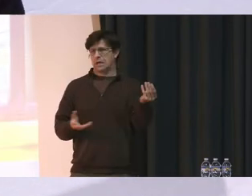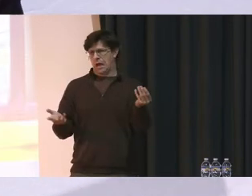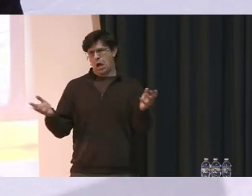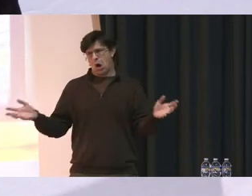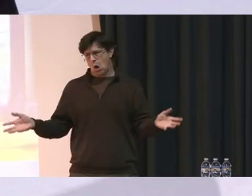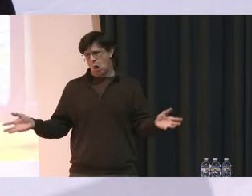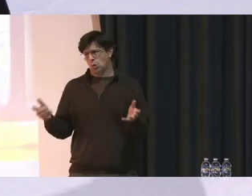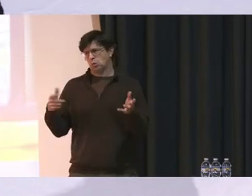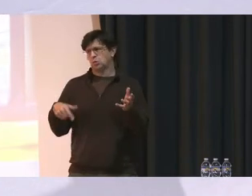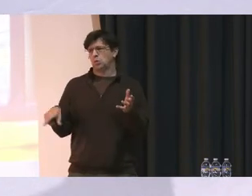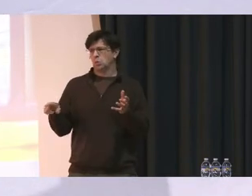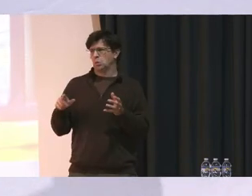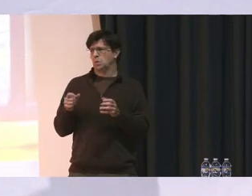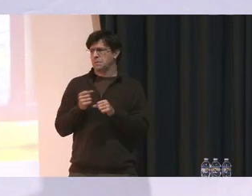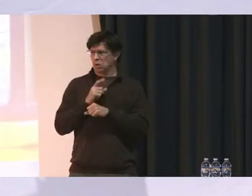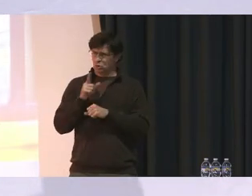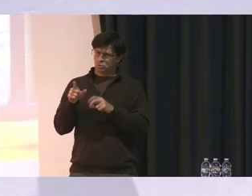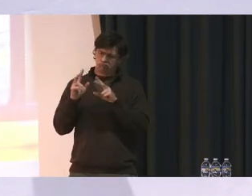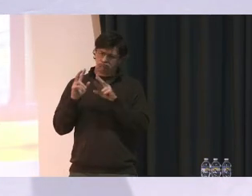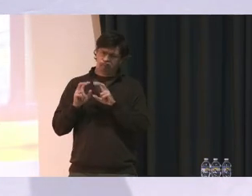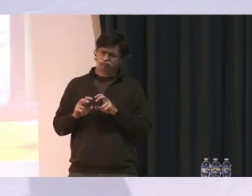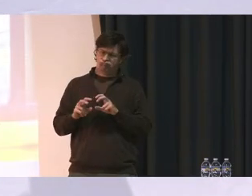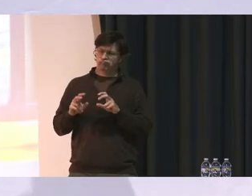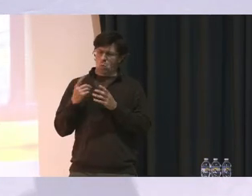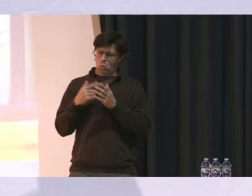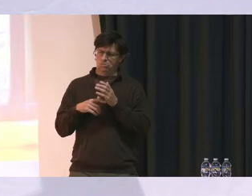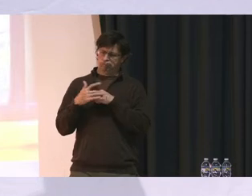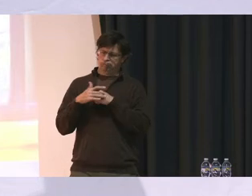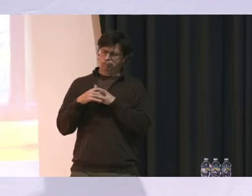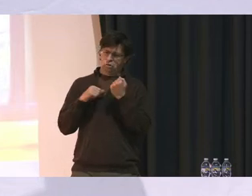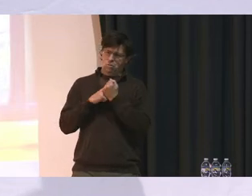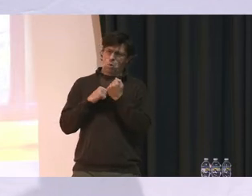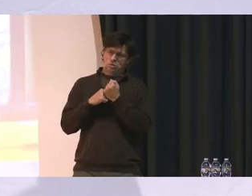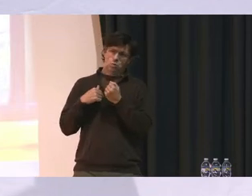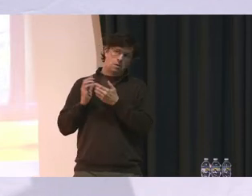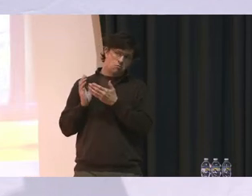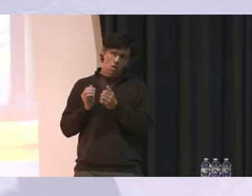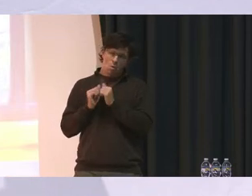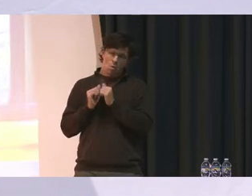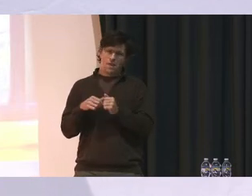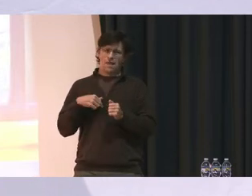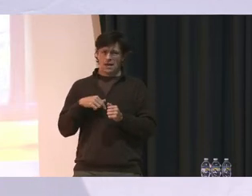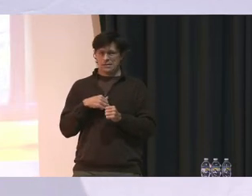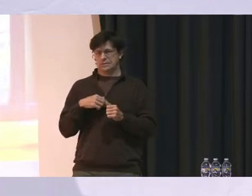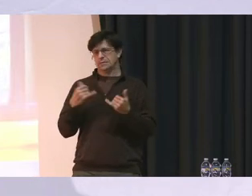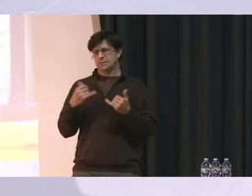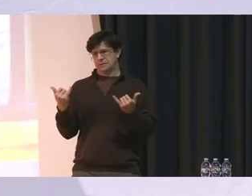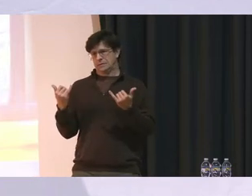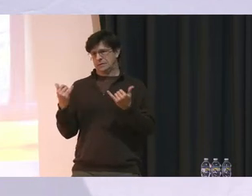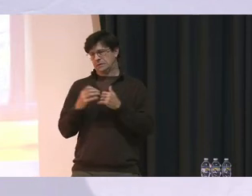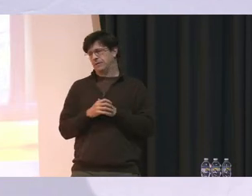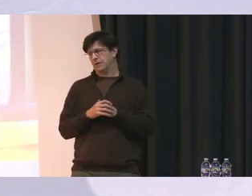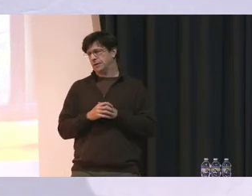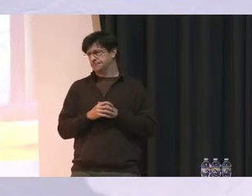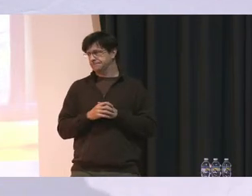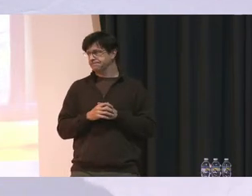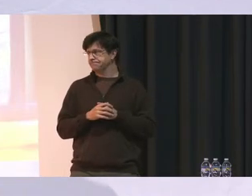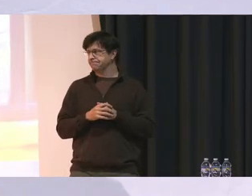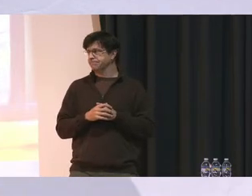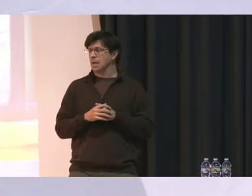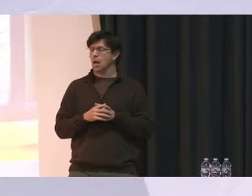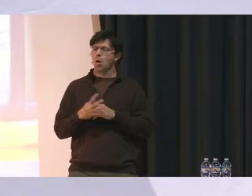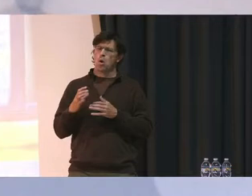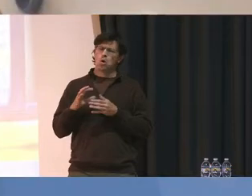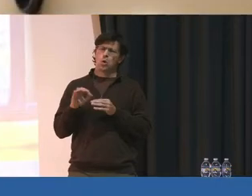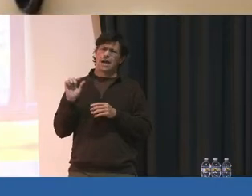to make certain that you take a look at the supports that we brought along with us this evening. Now, I want